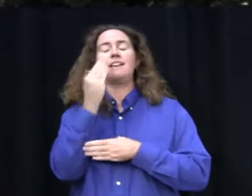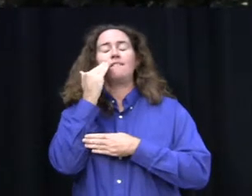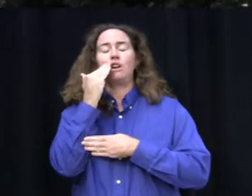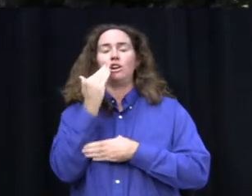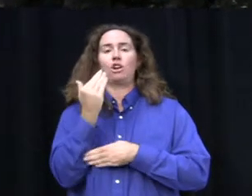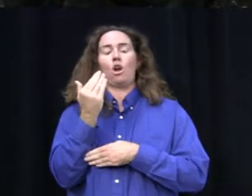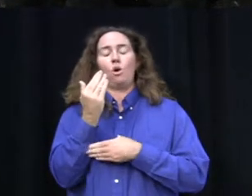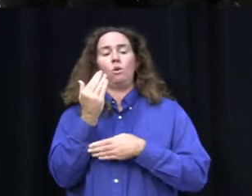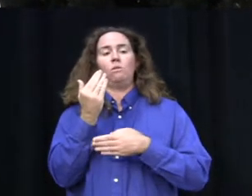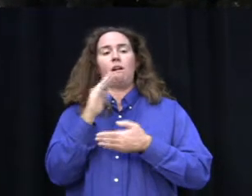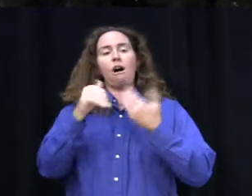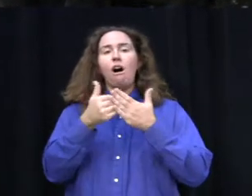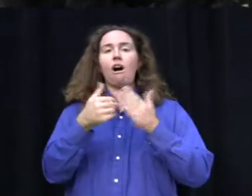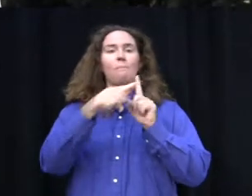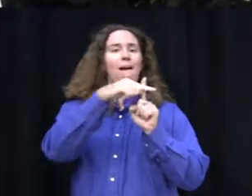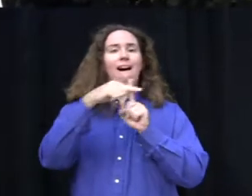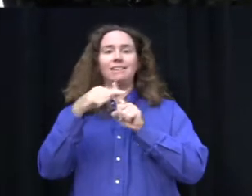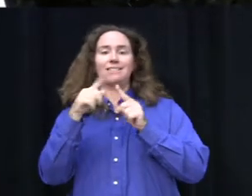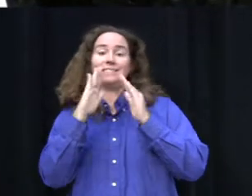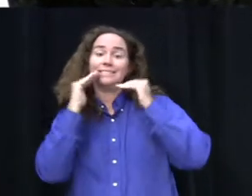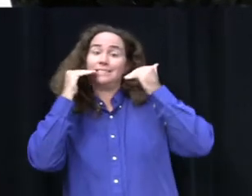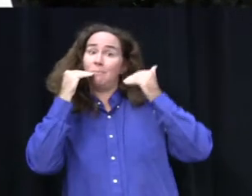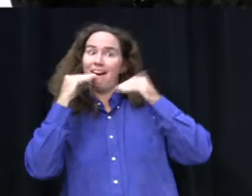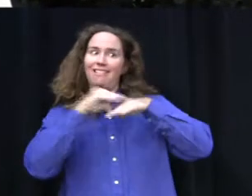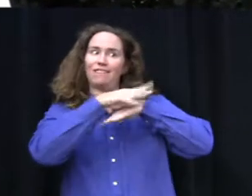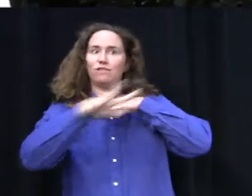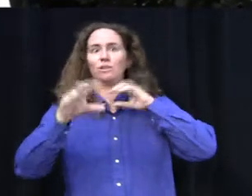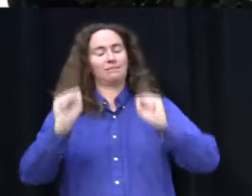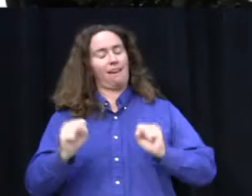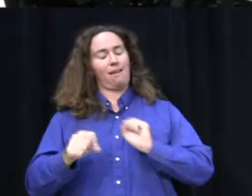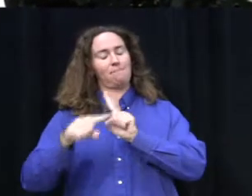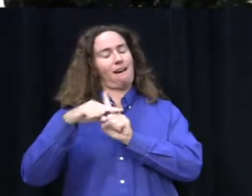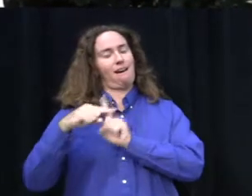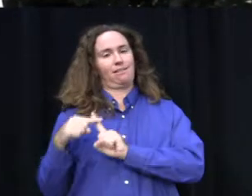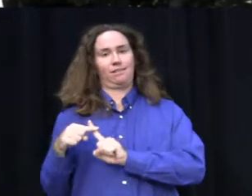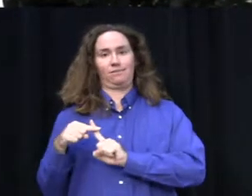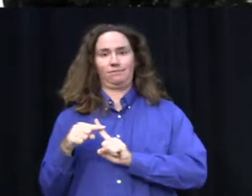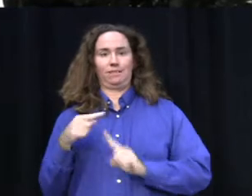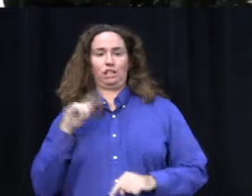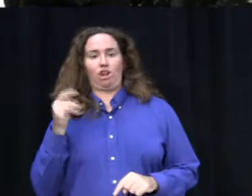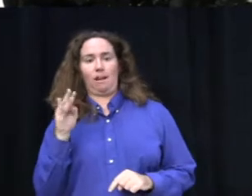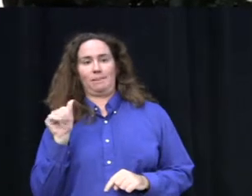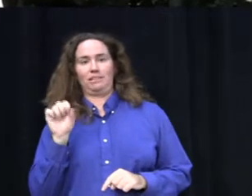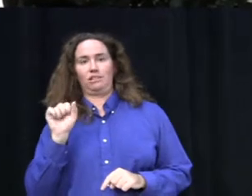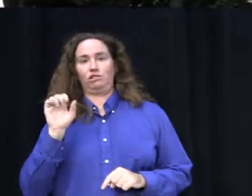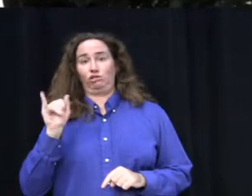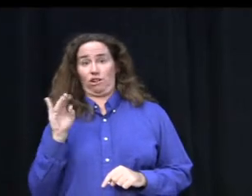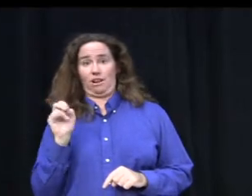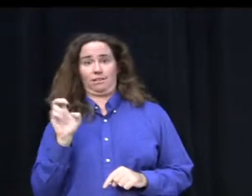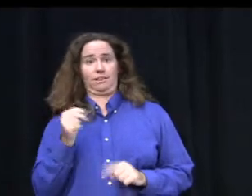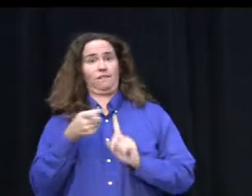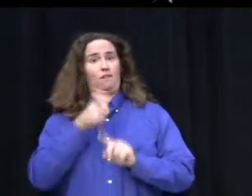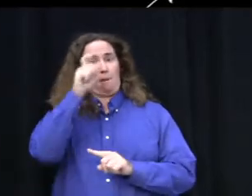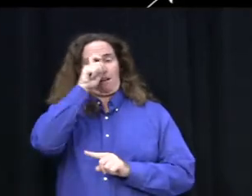a simple smile can do. So don't forget to smile, Warhawks. This is Thomas Johnston signing off from Hawkeye News.